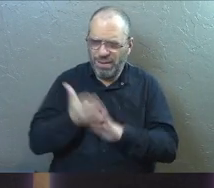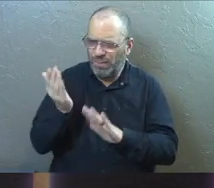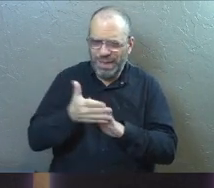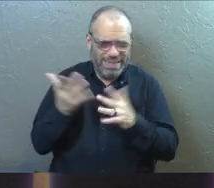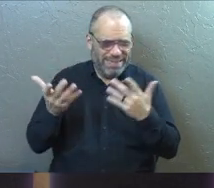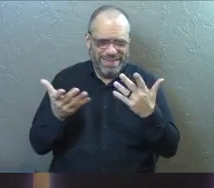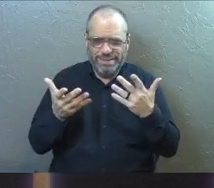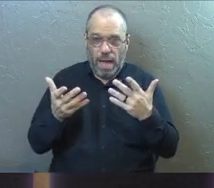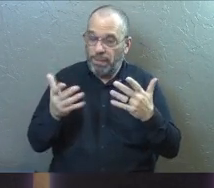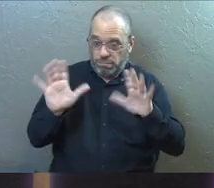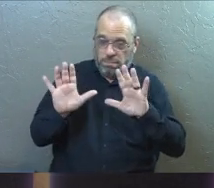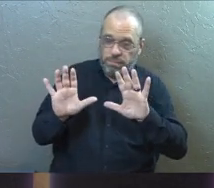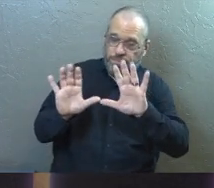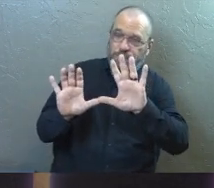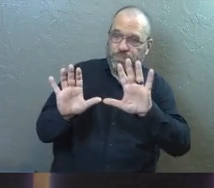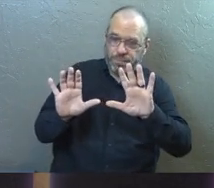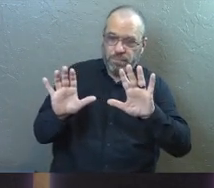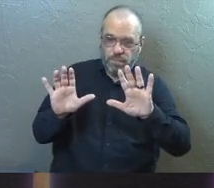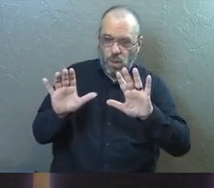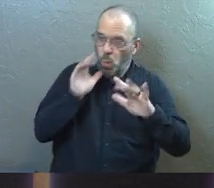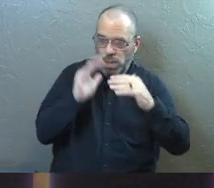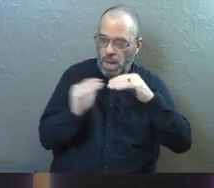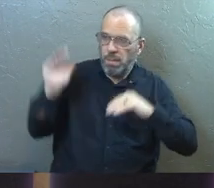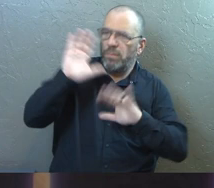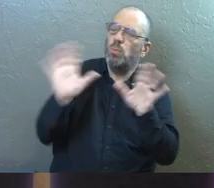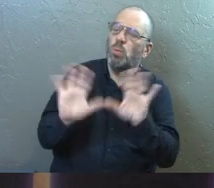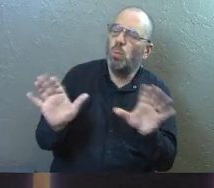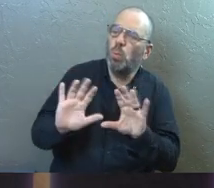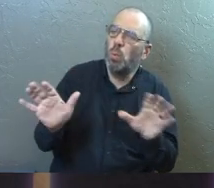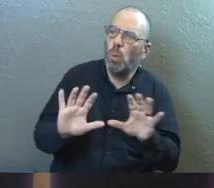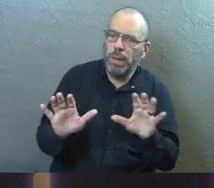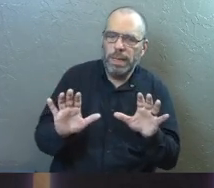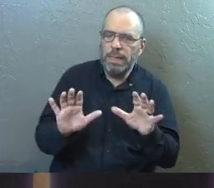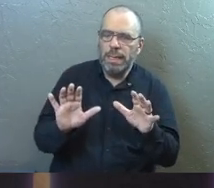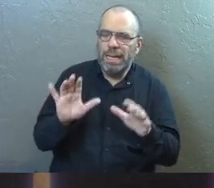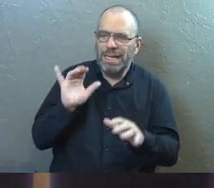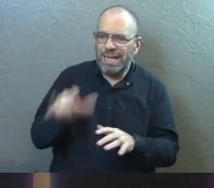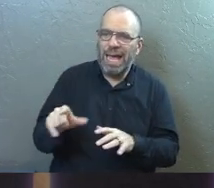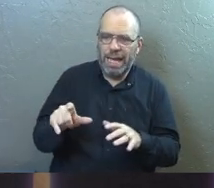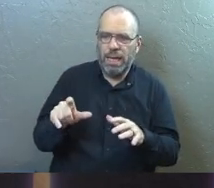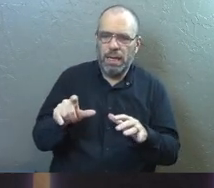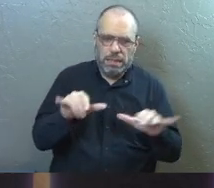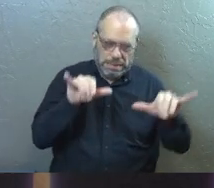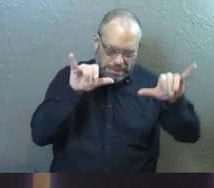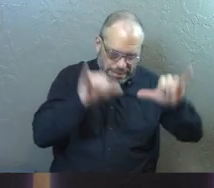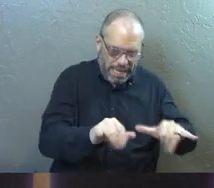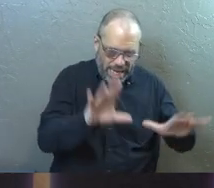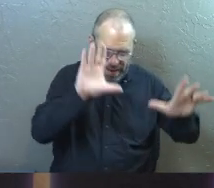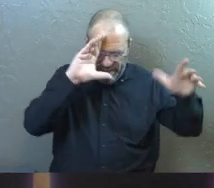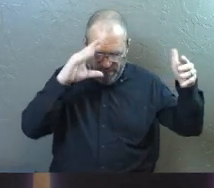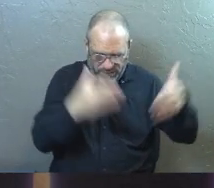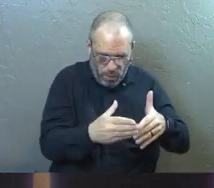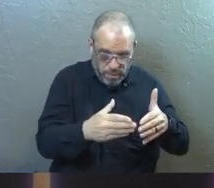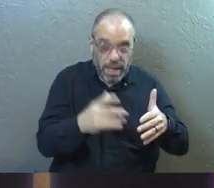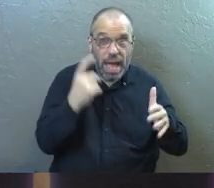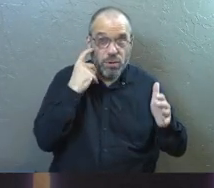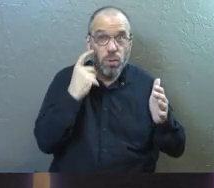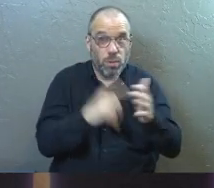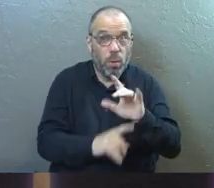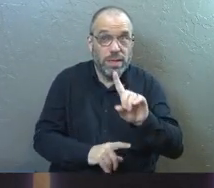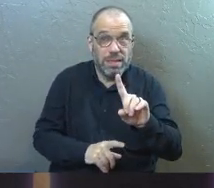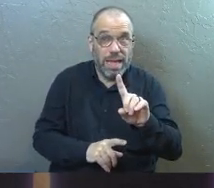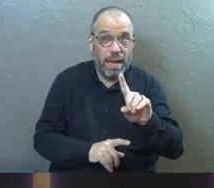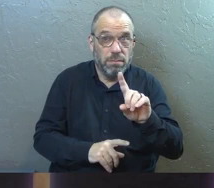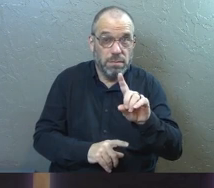It's not because we're above it. It's because they have to stay focused and you're going to see that